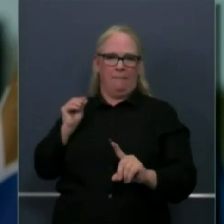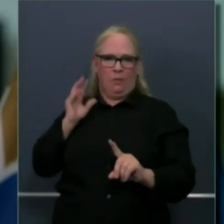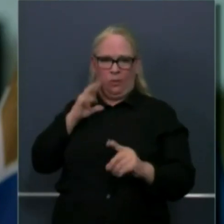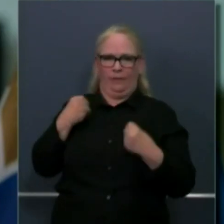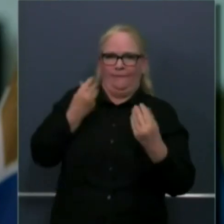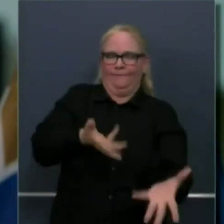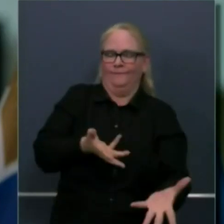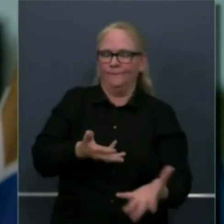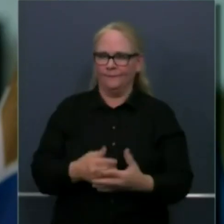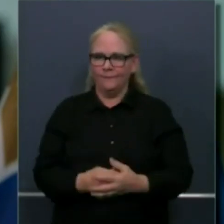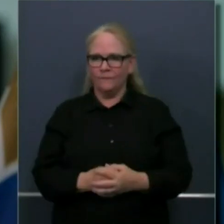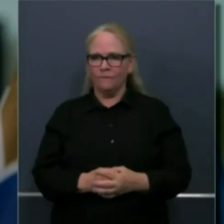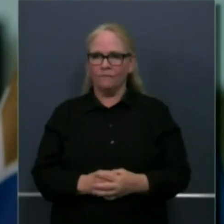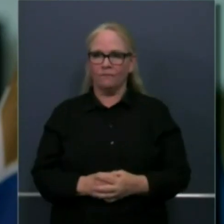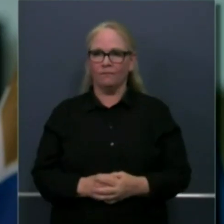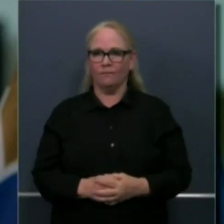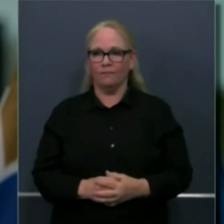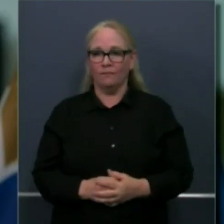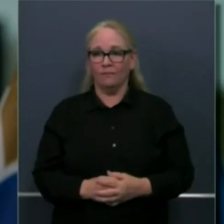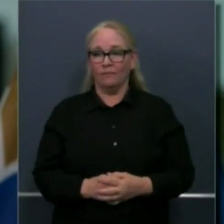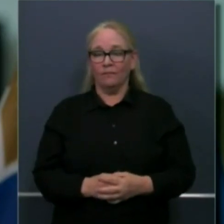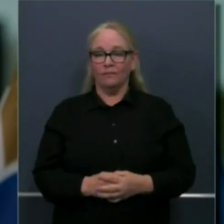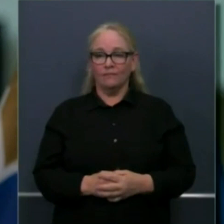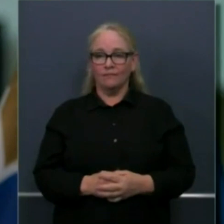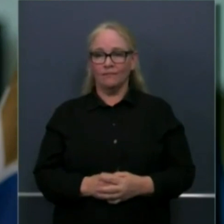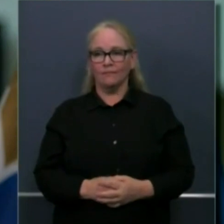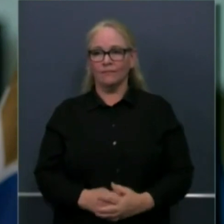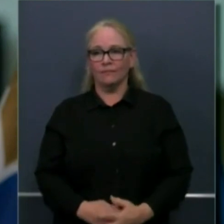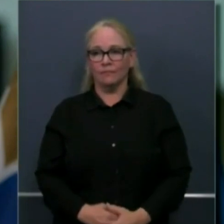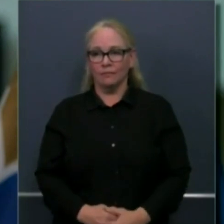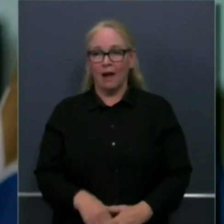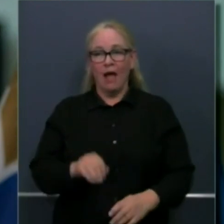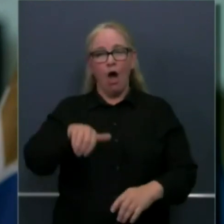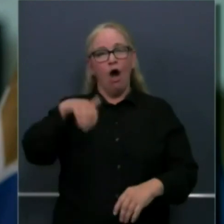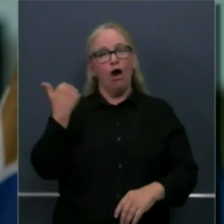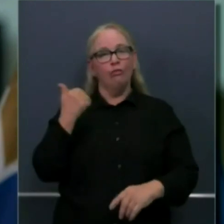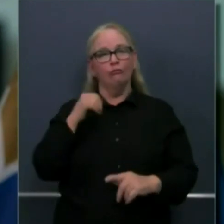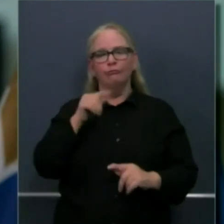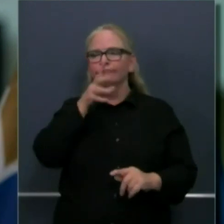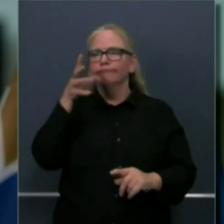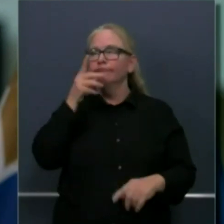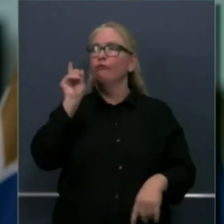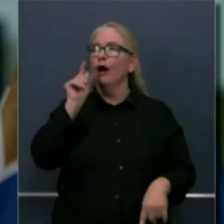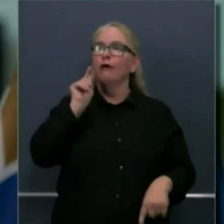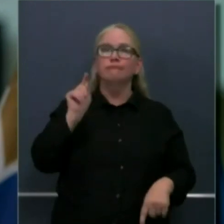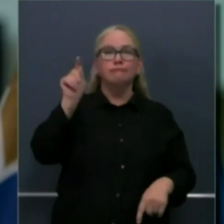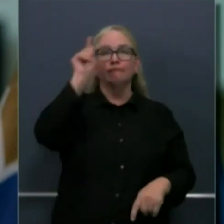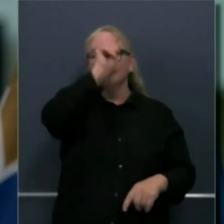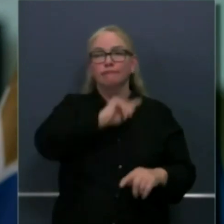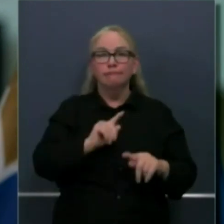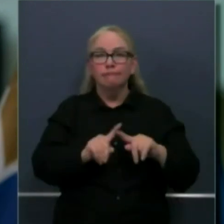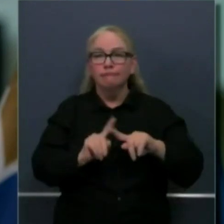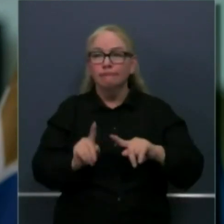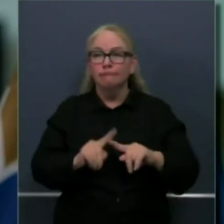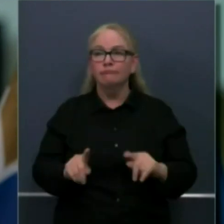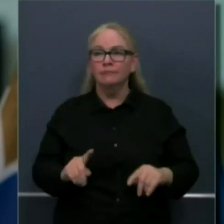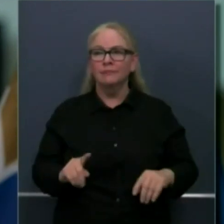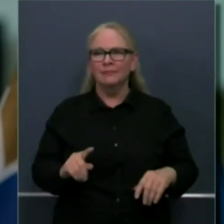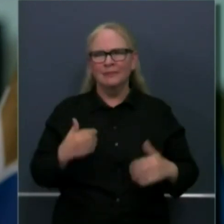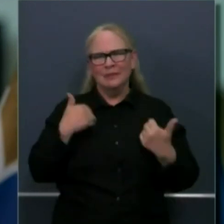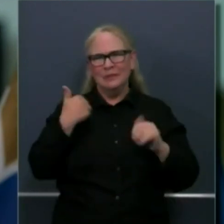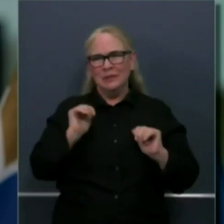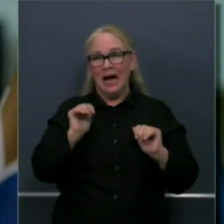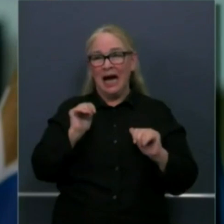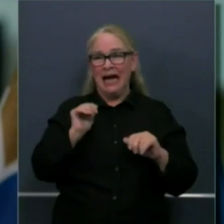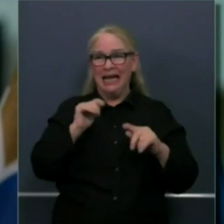the state even more remote rural regions of this state we're looking not to do point fixed sites or rather